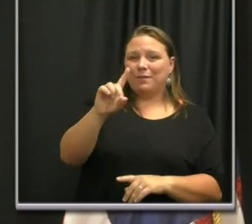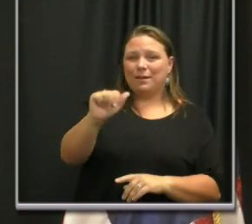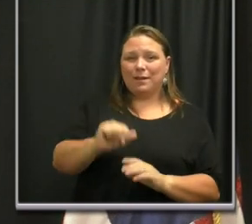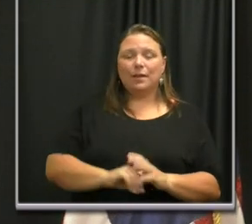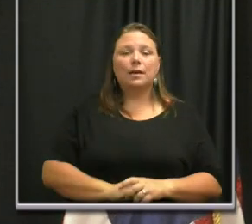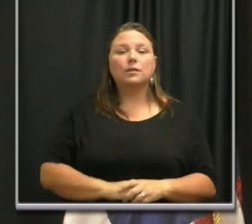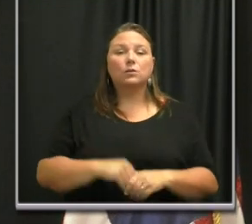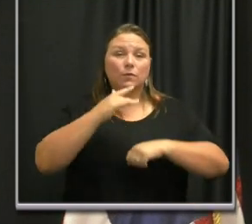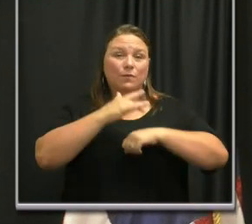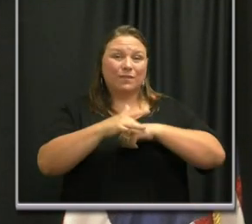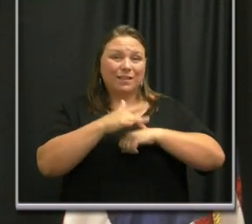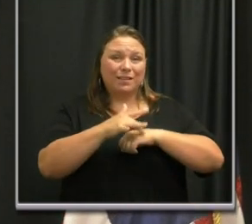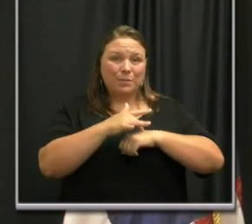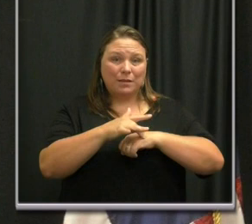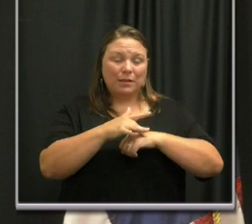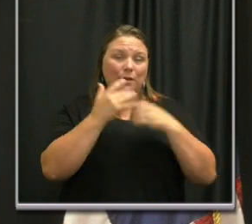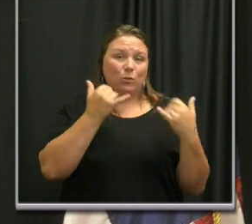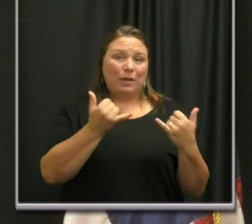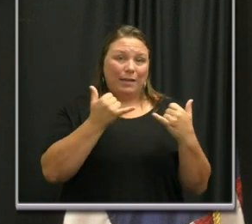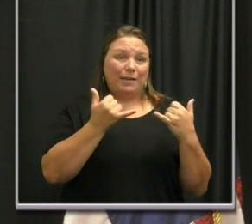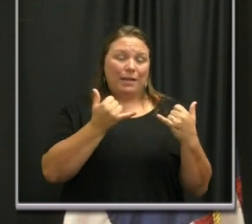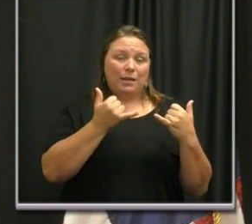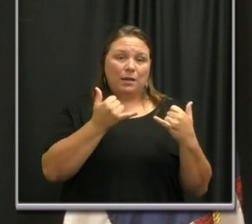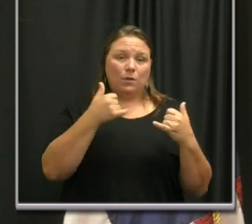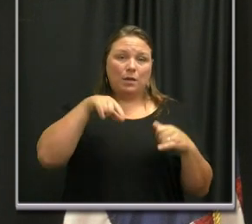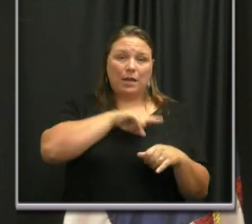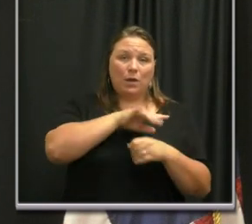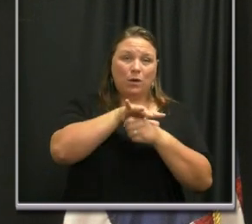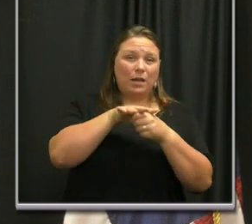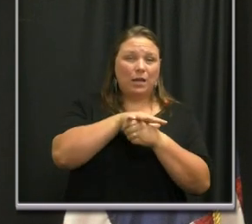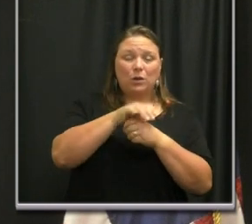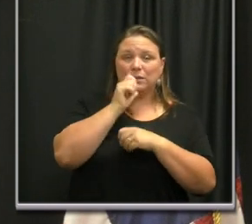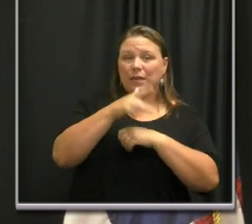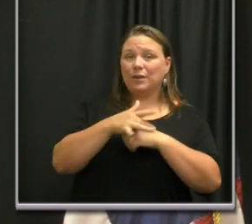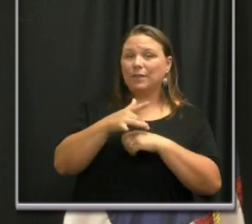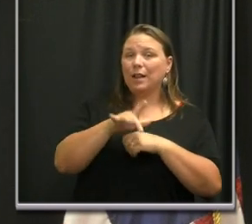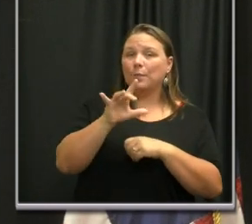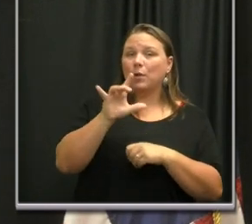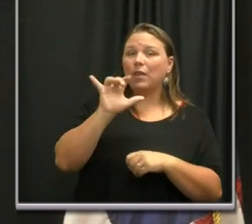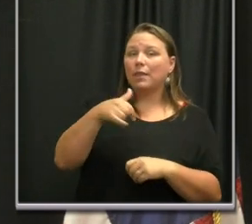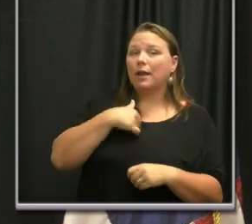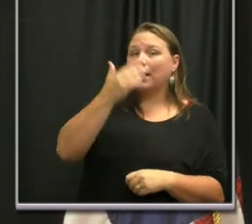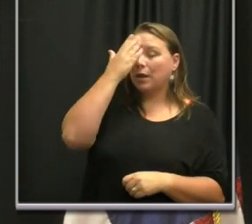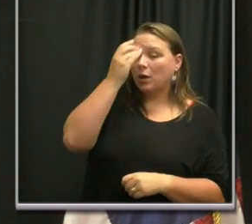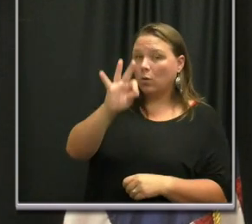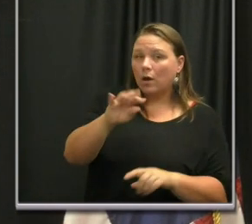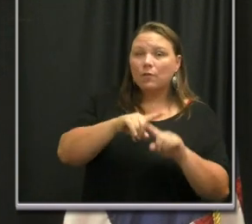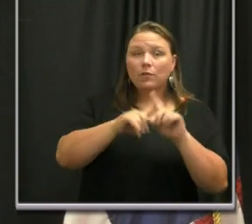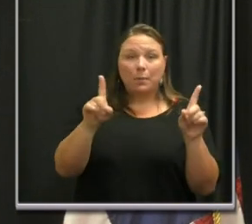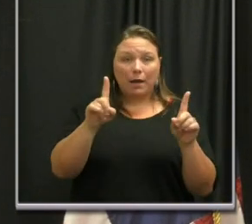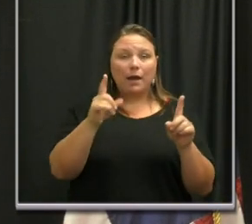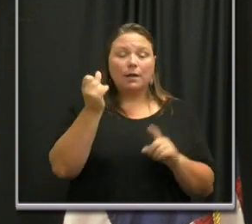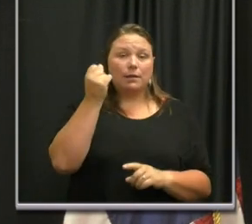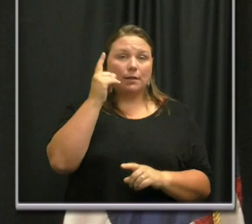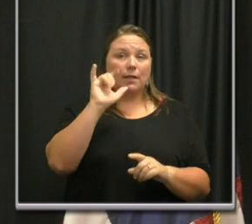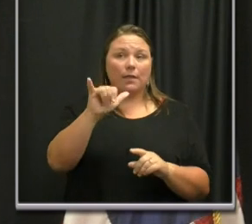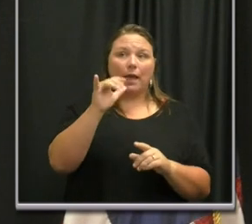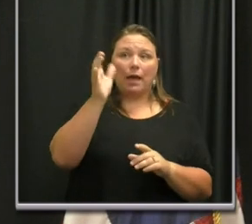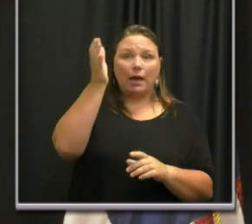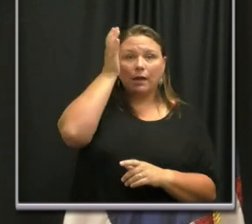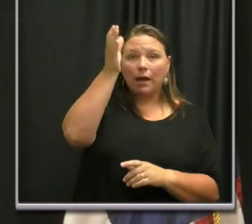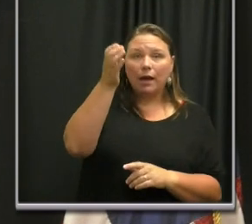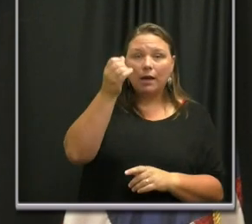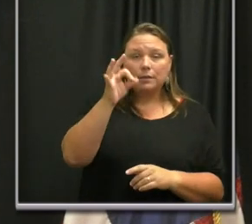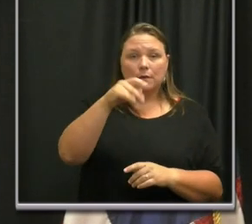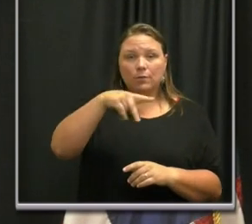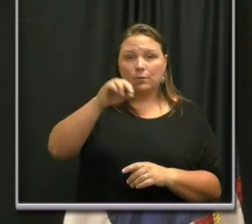the availability in our area is not available to my knowledge. With that said, I think the concept of pool